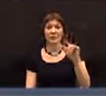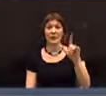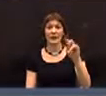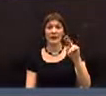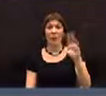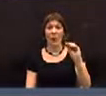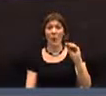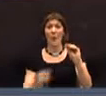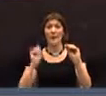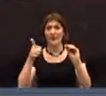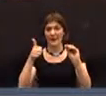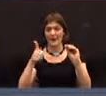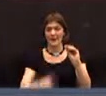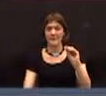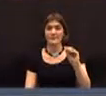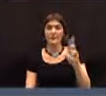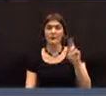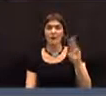Yay.